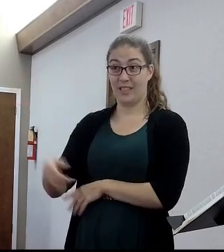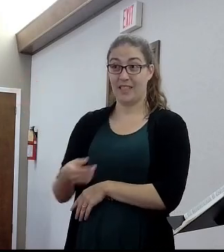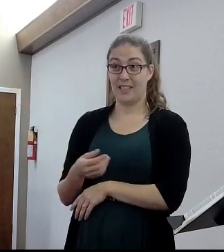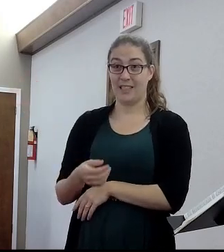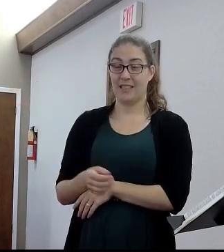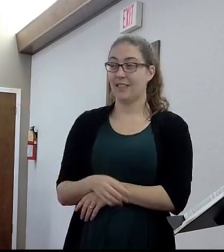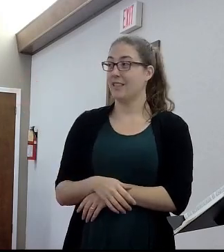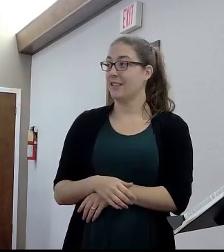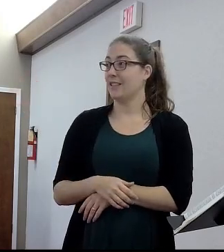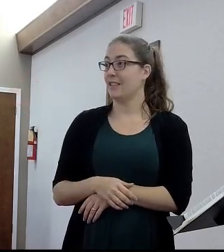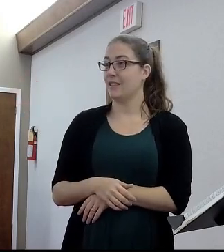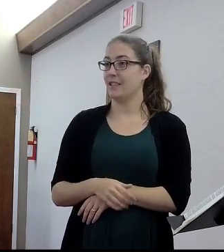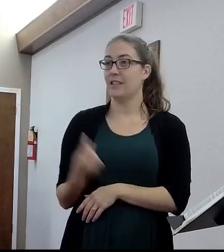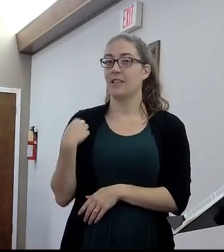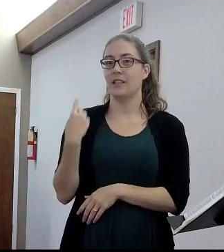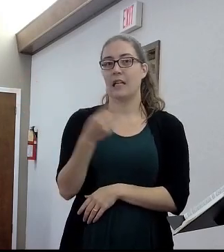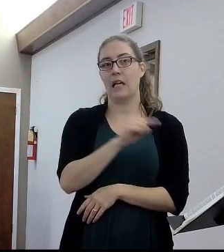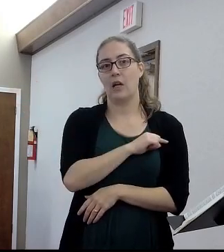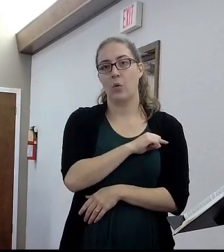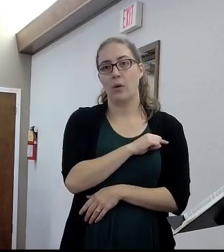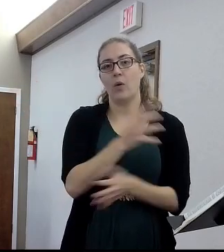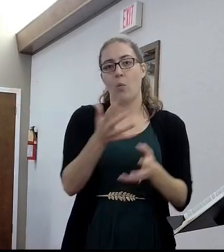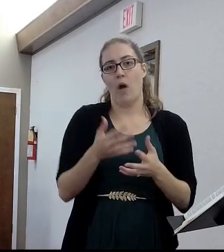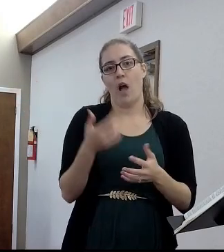We have to paint around here for it to be green.